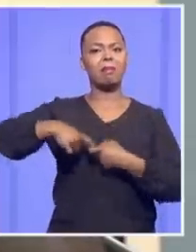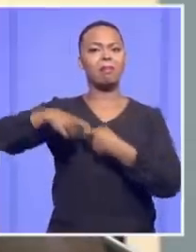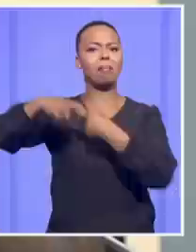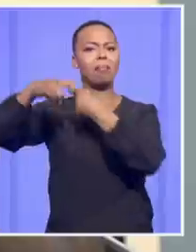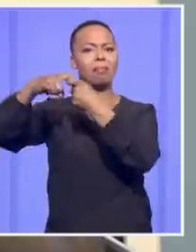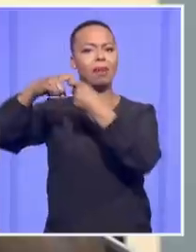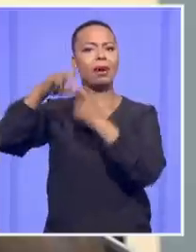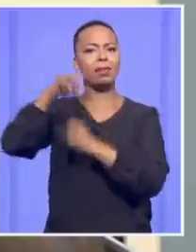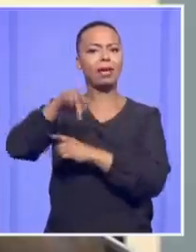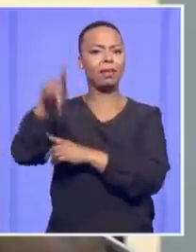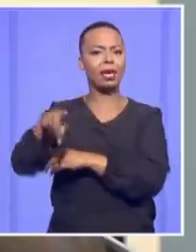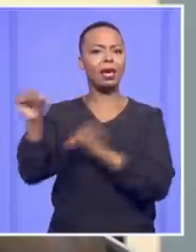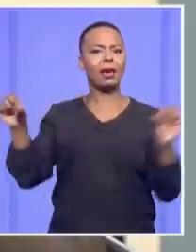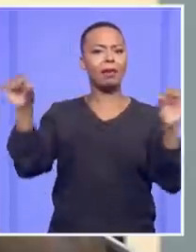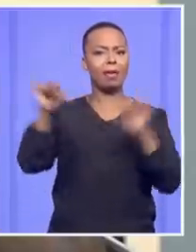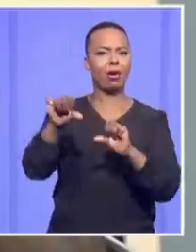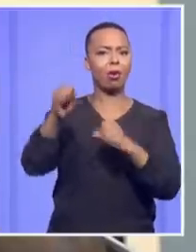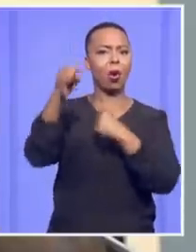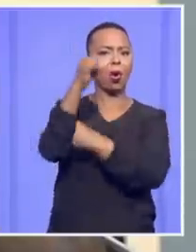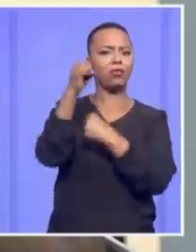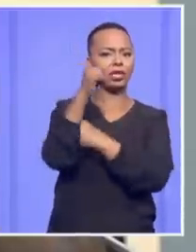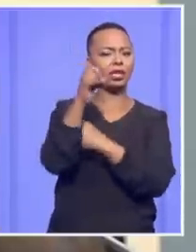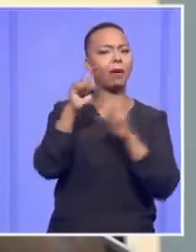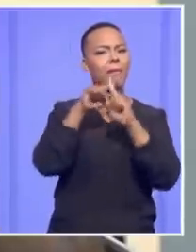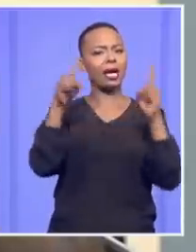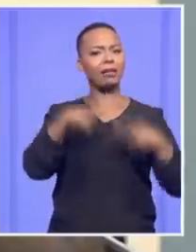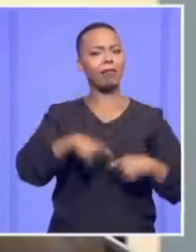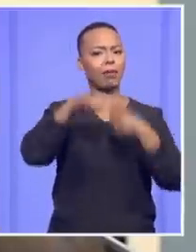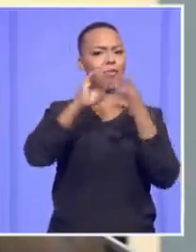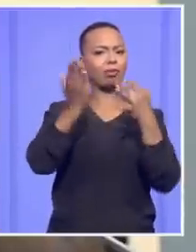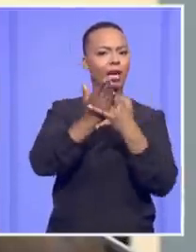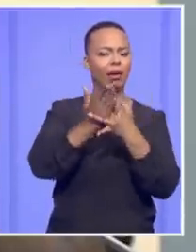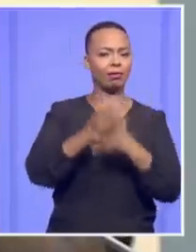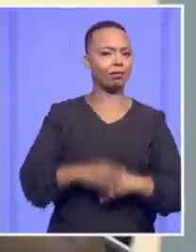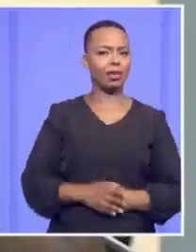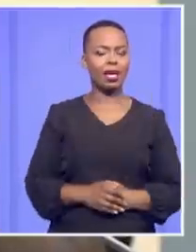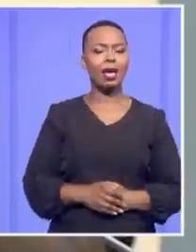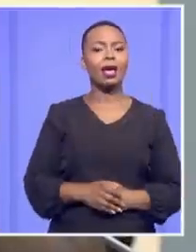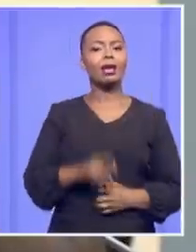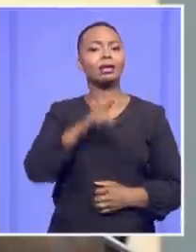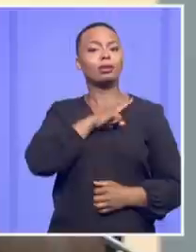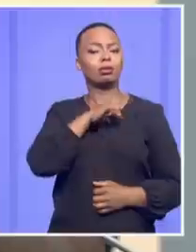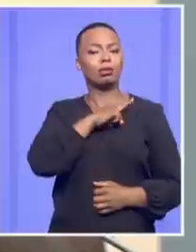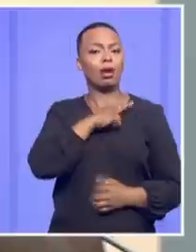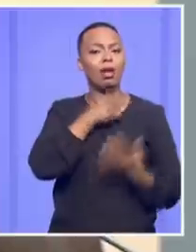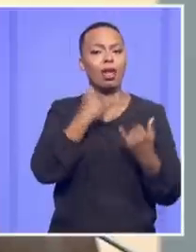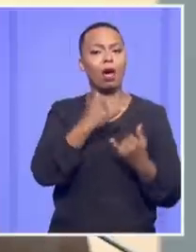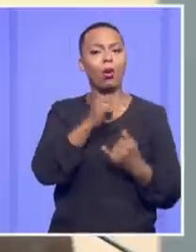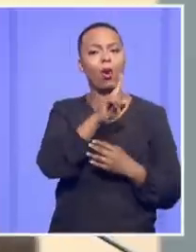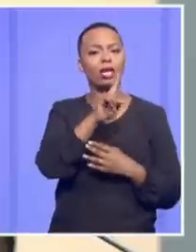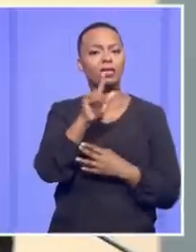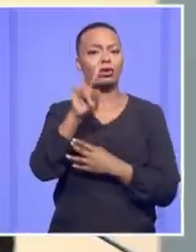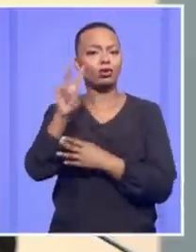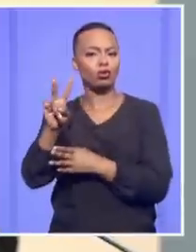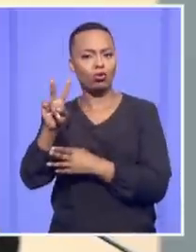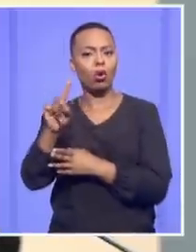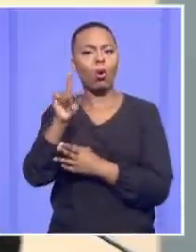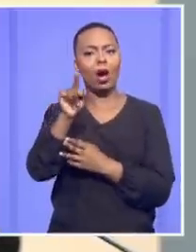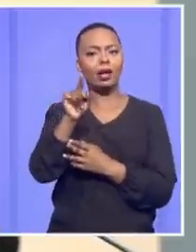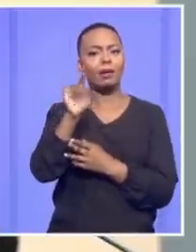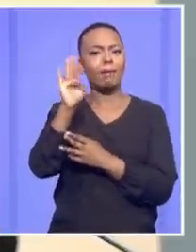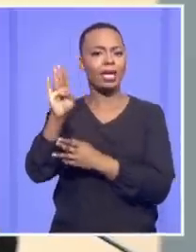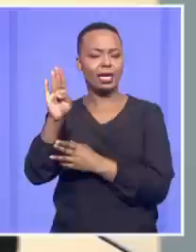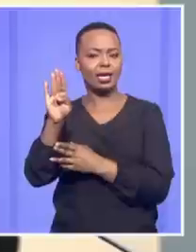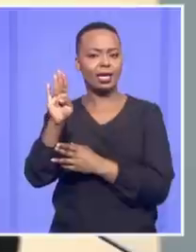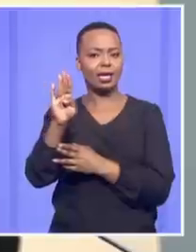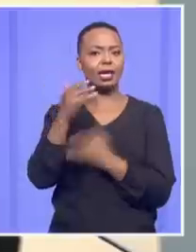Advocate Mkwabani gets back into office. And if that requires this court to use its wide remedial powers under 172.1b, then